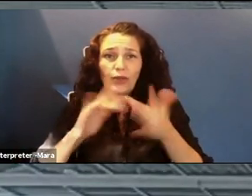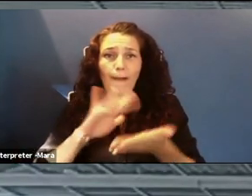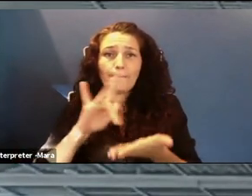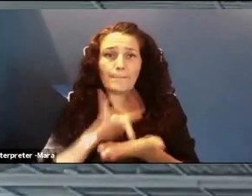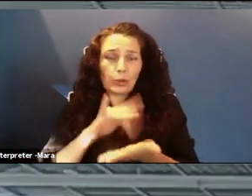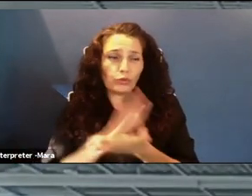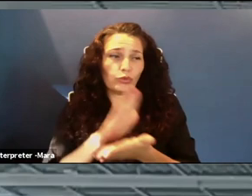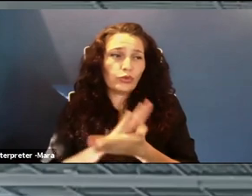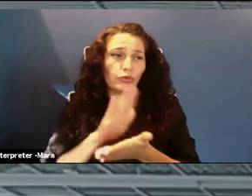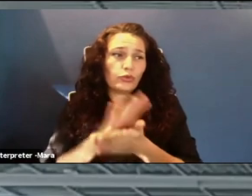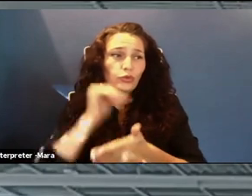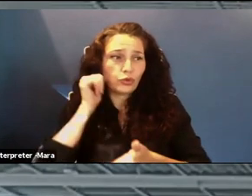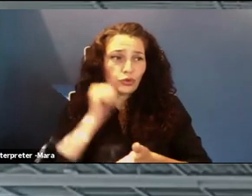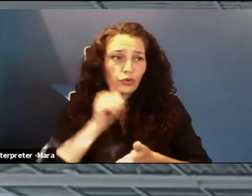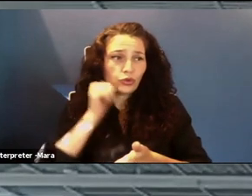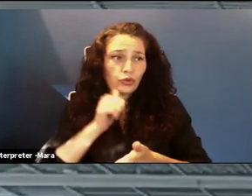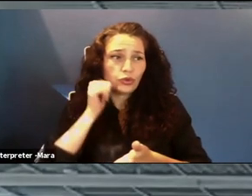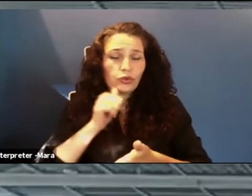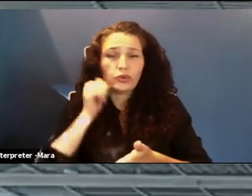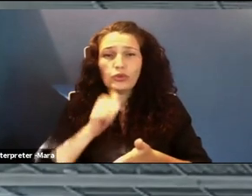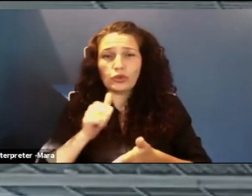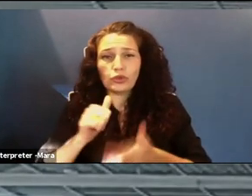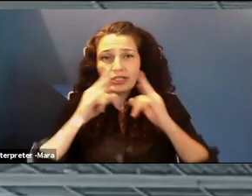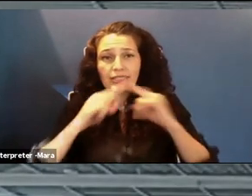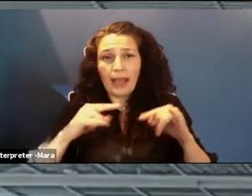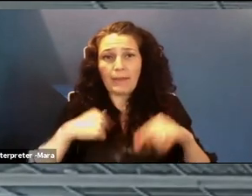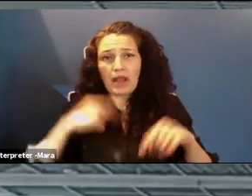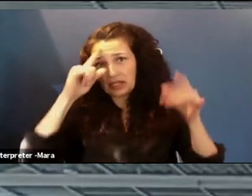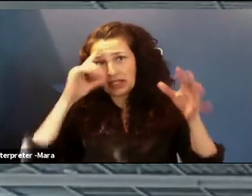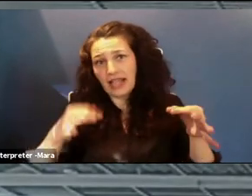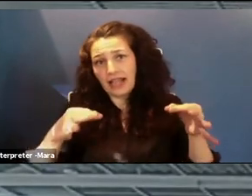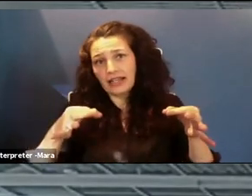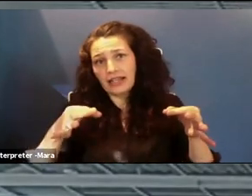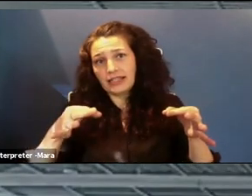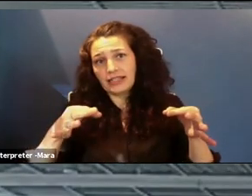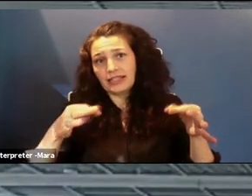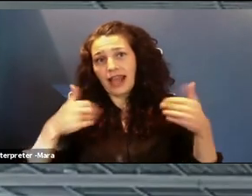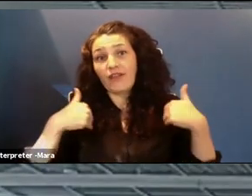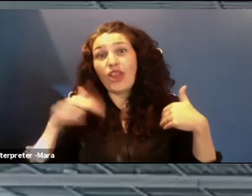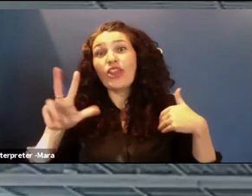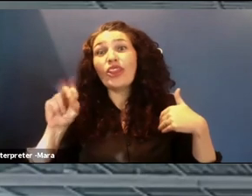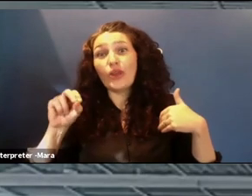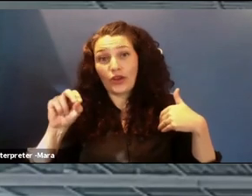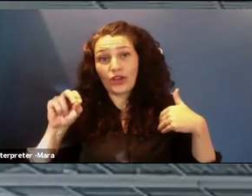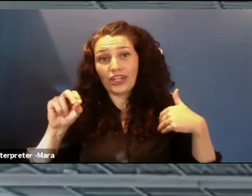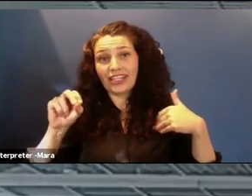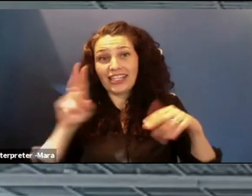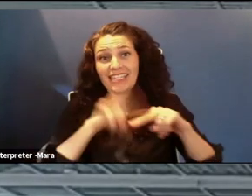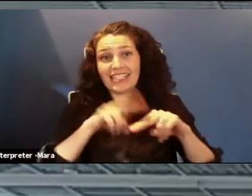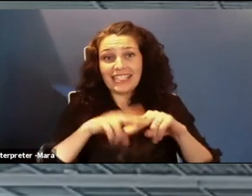asked to do this event, I decided to reserve 30 seats for all of you high school girls across the country.